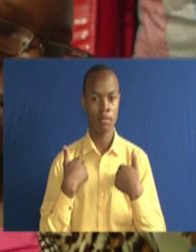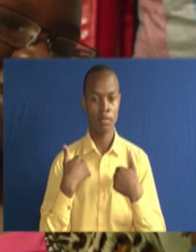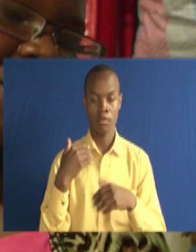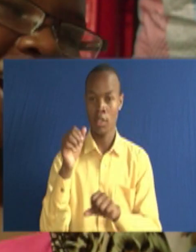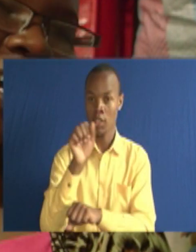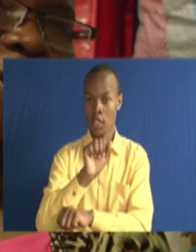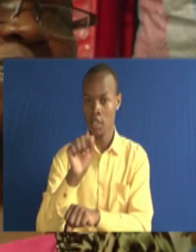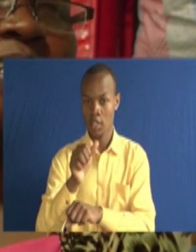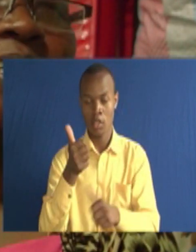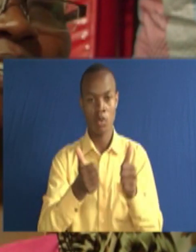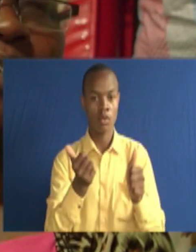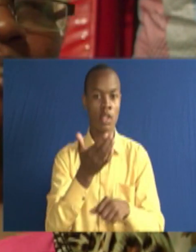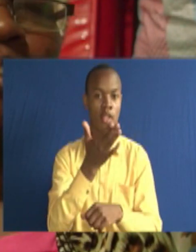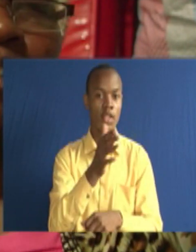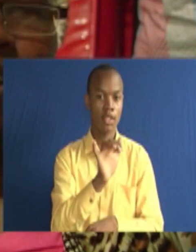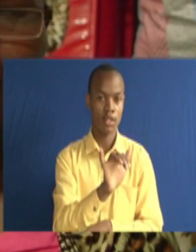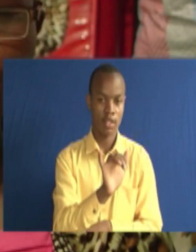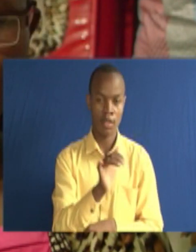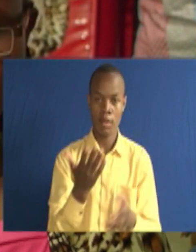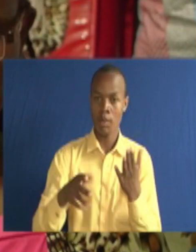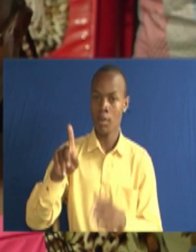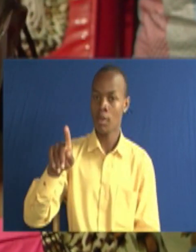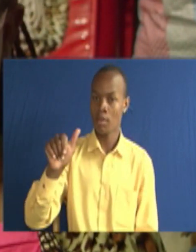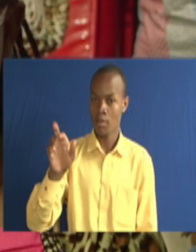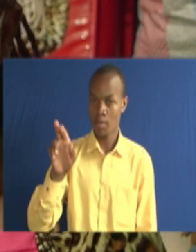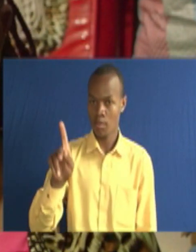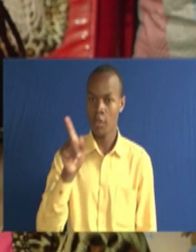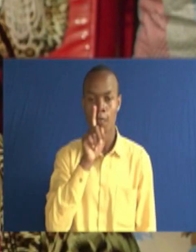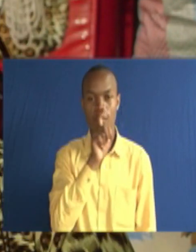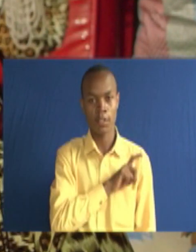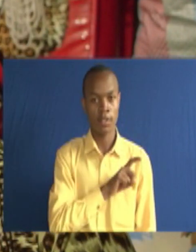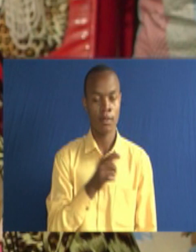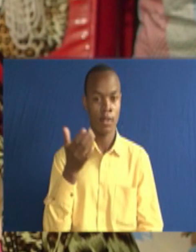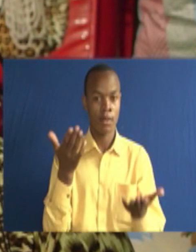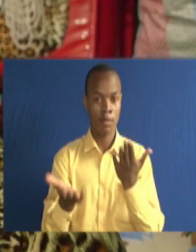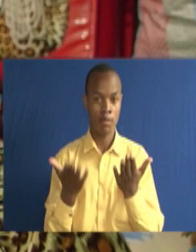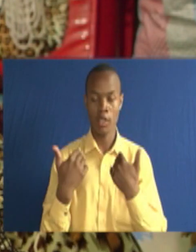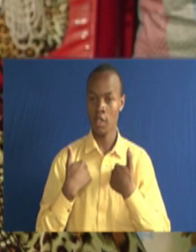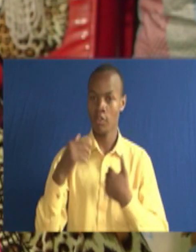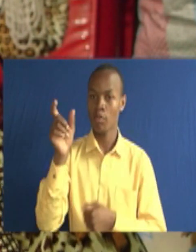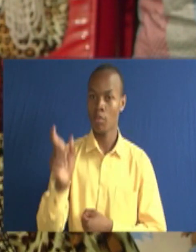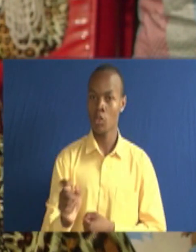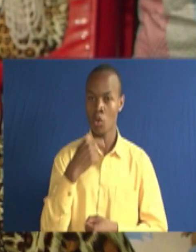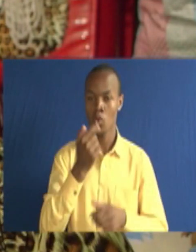zimepakiwa around na maybe akuna mtu ambaye